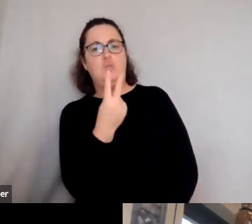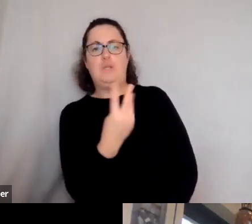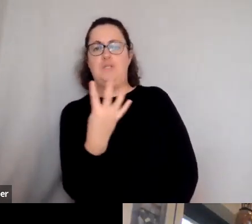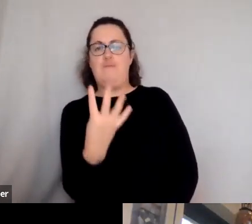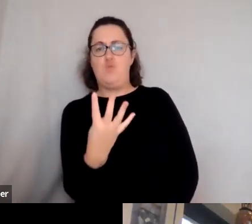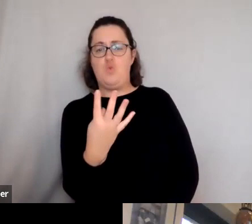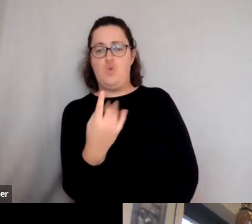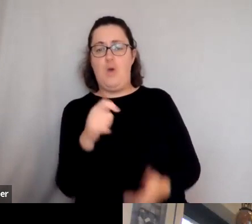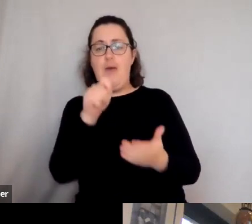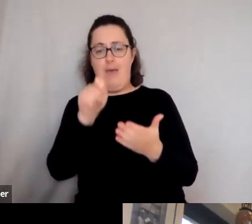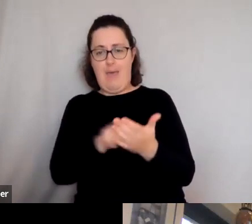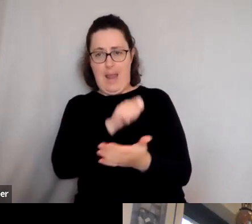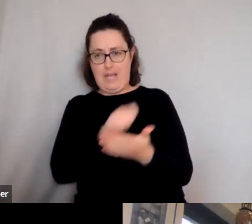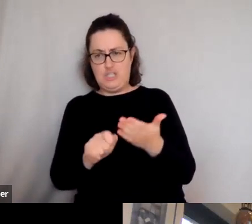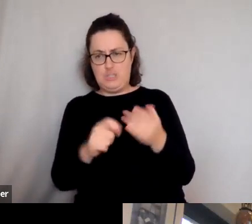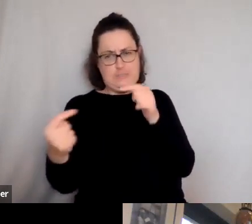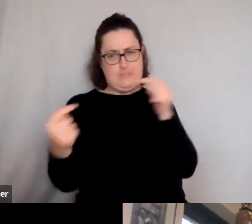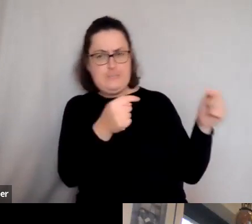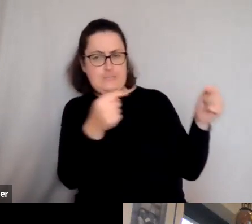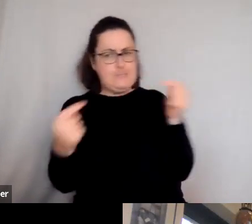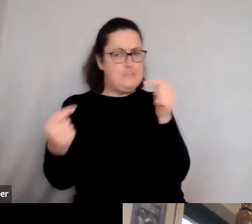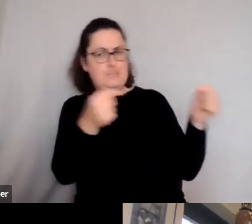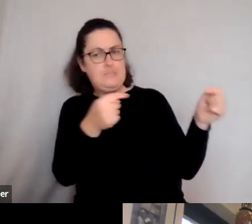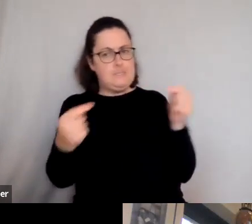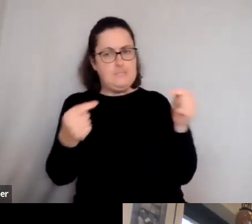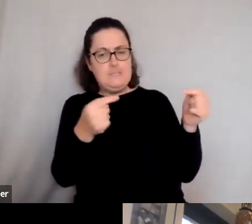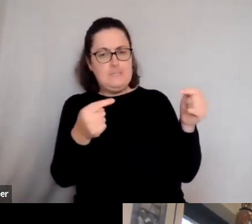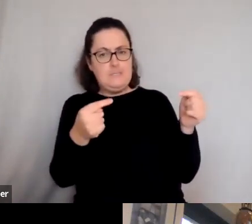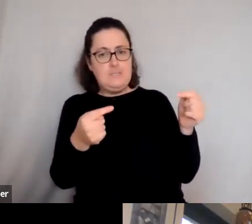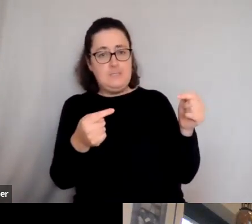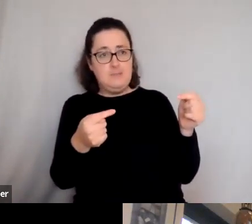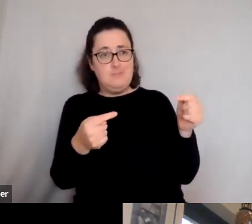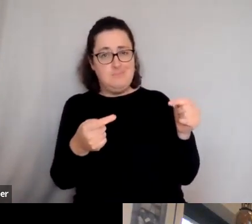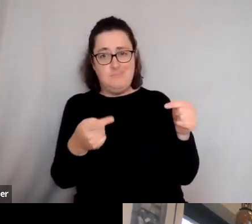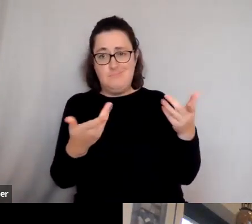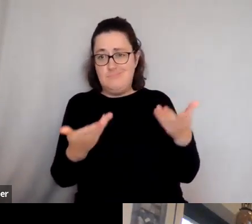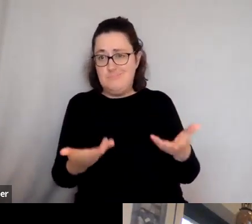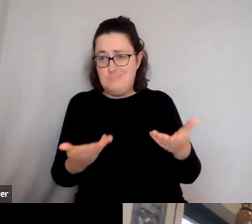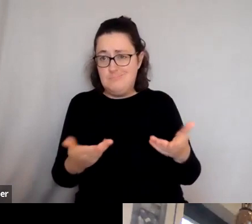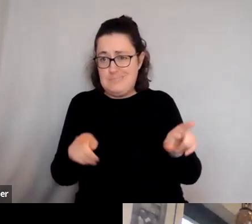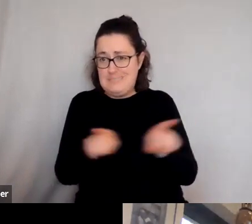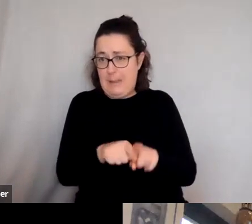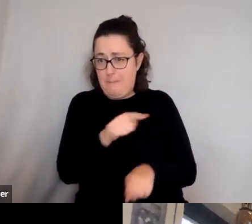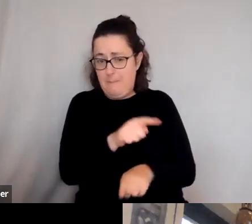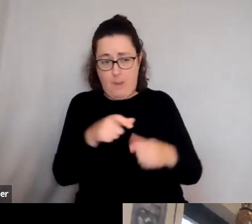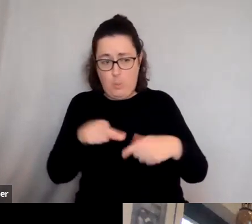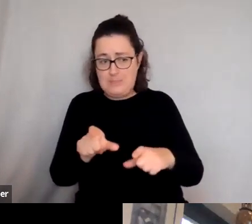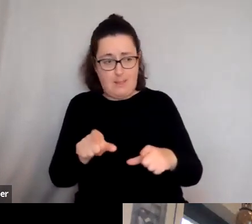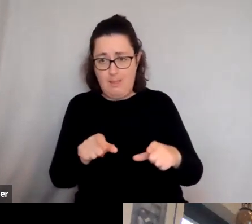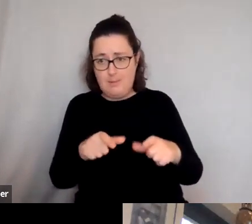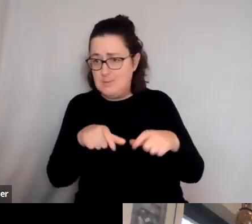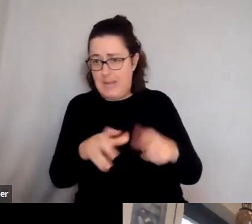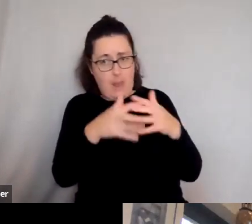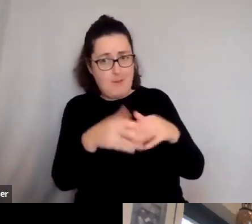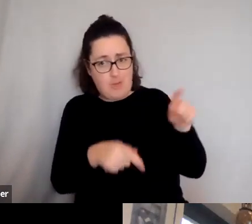contested election of where there was this and that. And, you know, 200 years later, we're still around, so it can't be that bad. So I think there are some